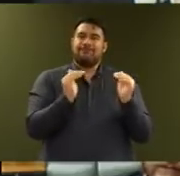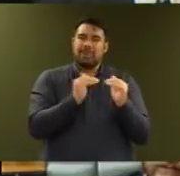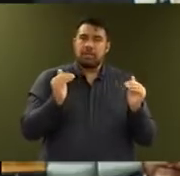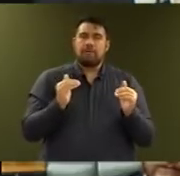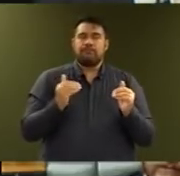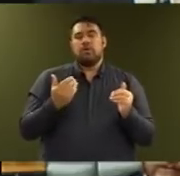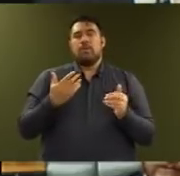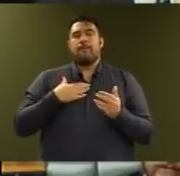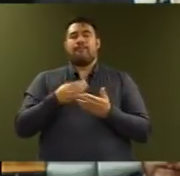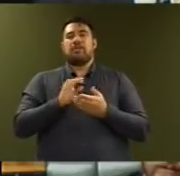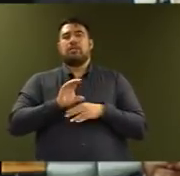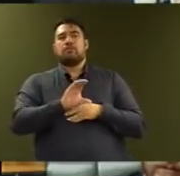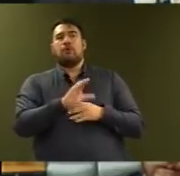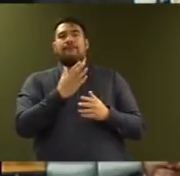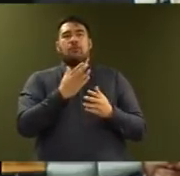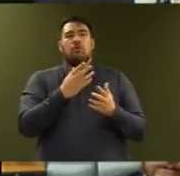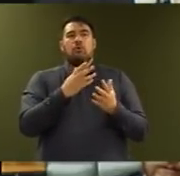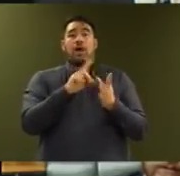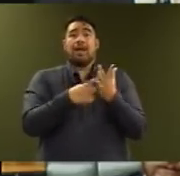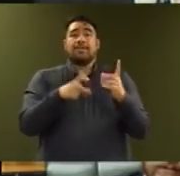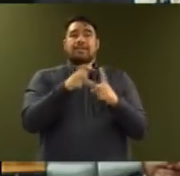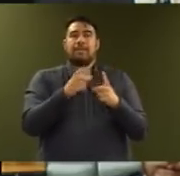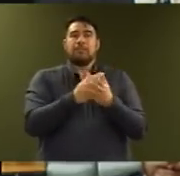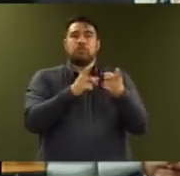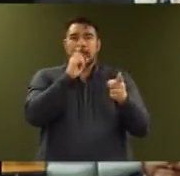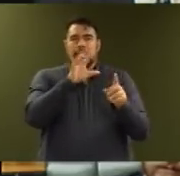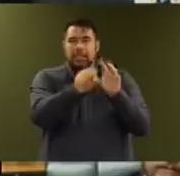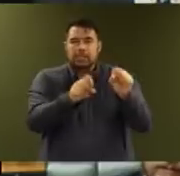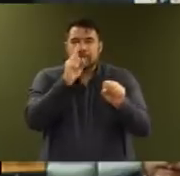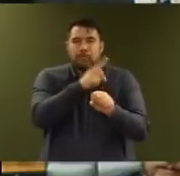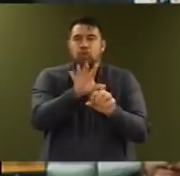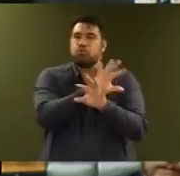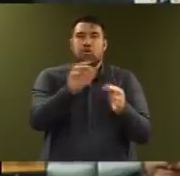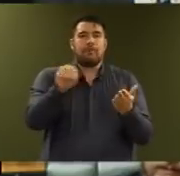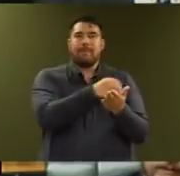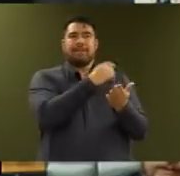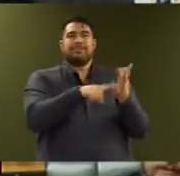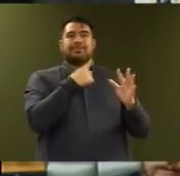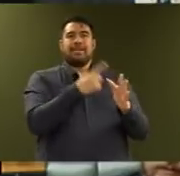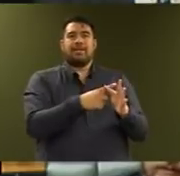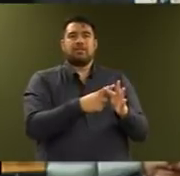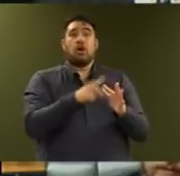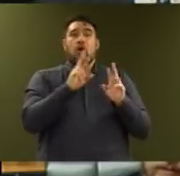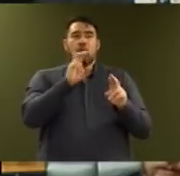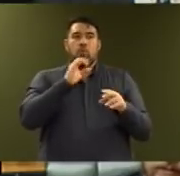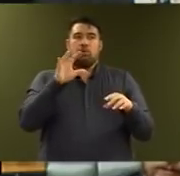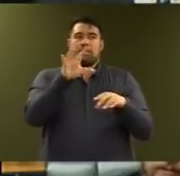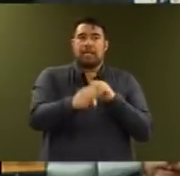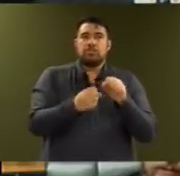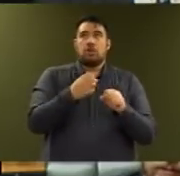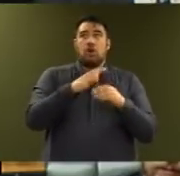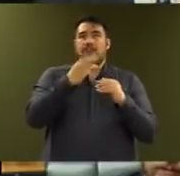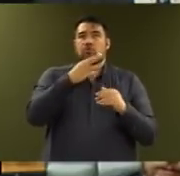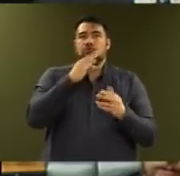Revenue to crack down on tax dodges. This is expected to recover more than $183 million over the next four years.